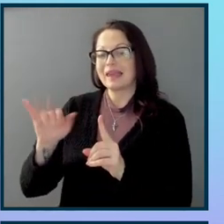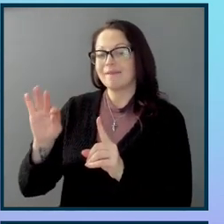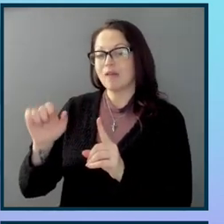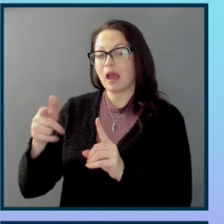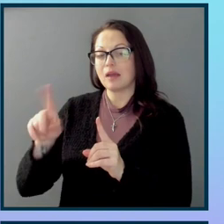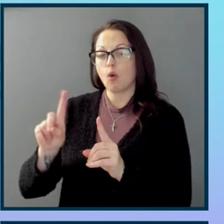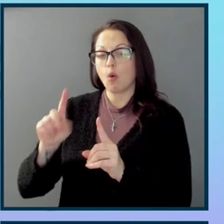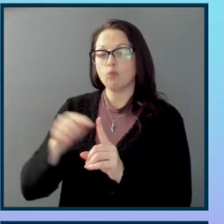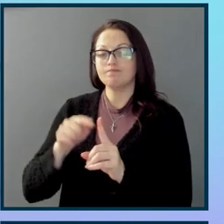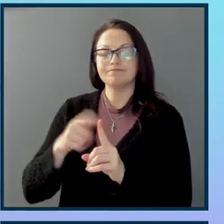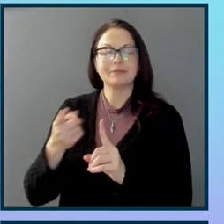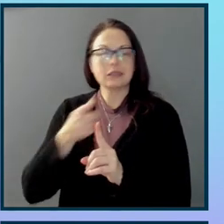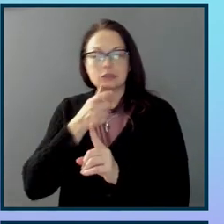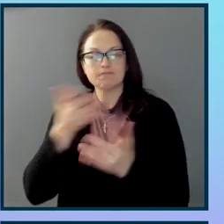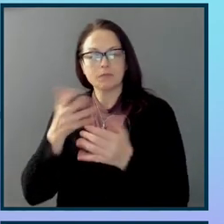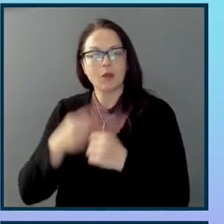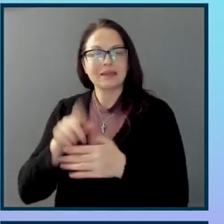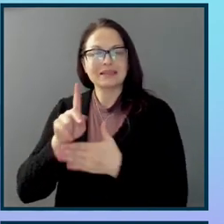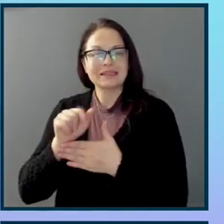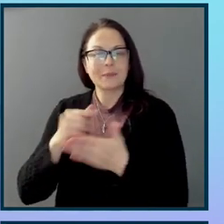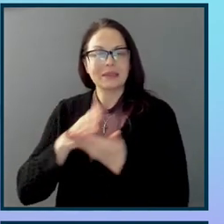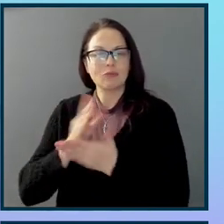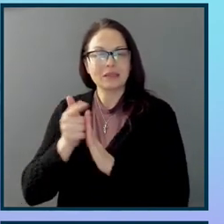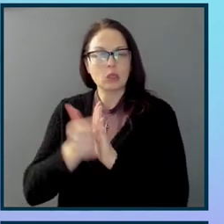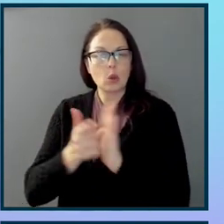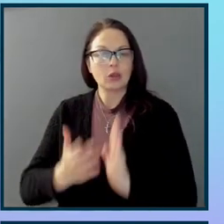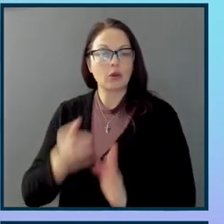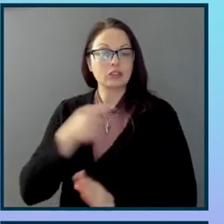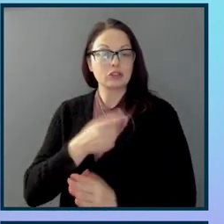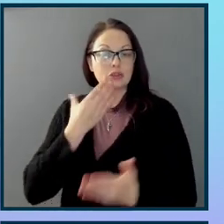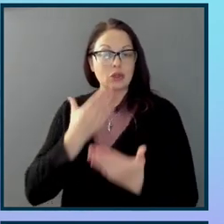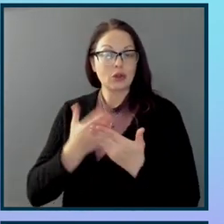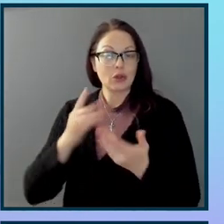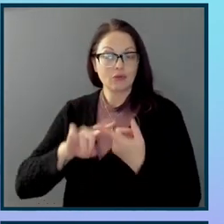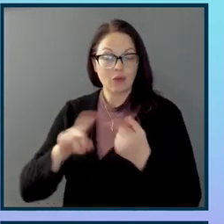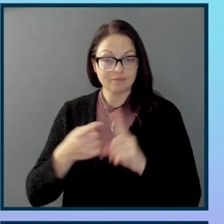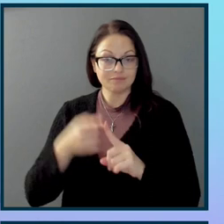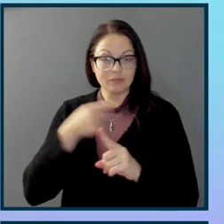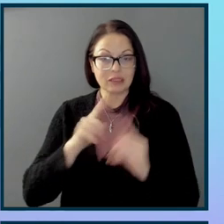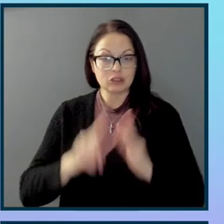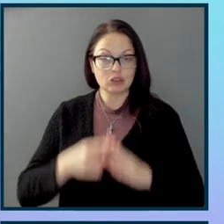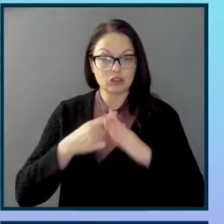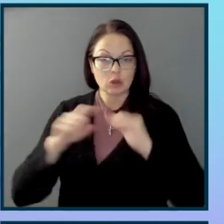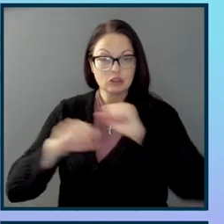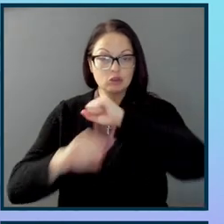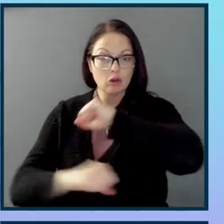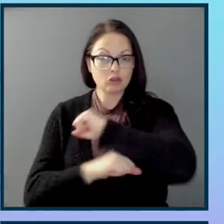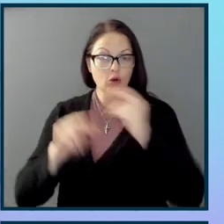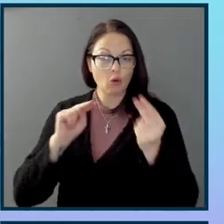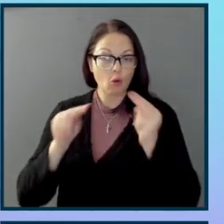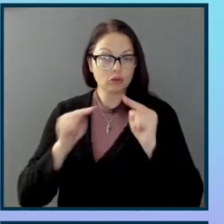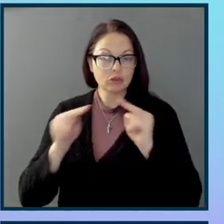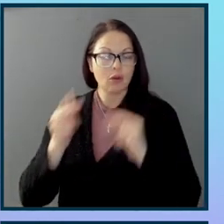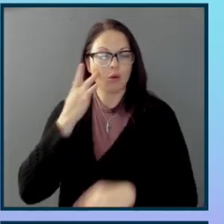is a disability rights lawyer and a very good friend. She started structured negotiations because